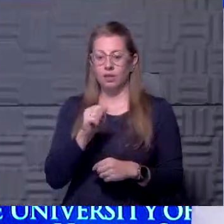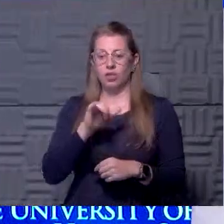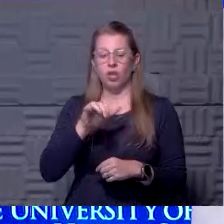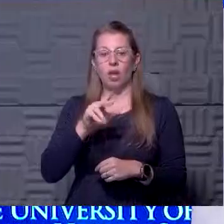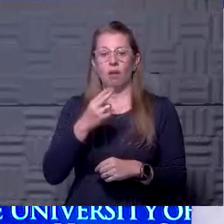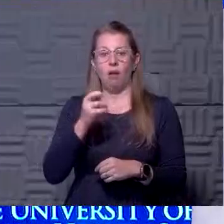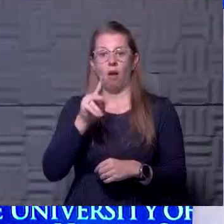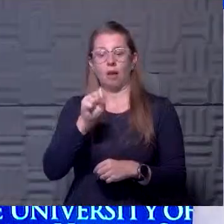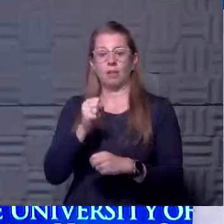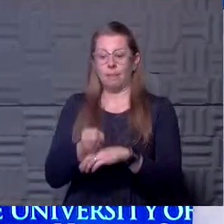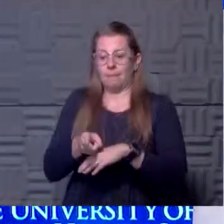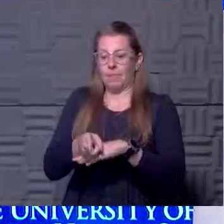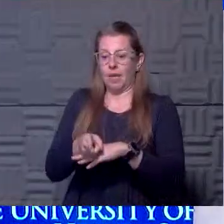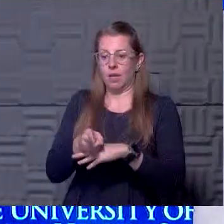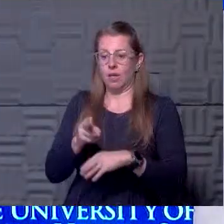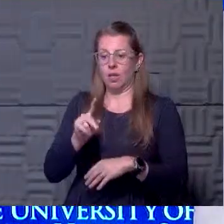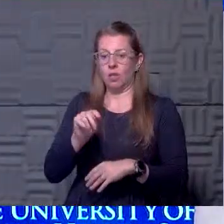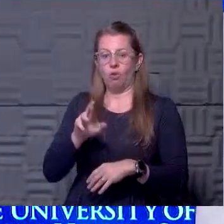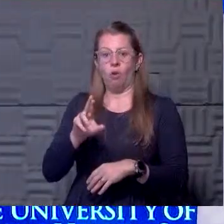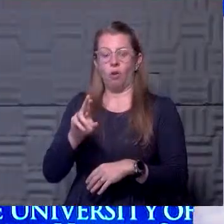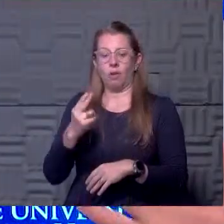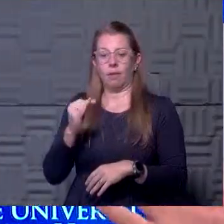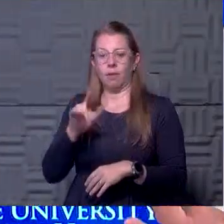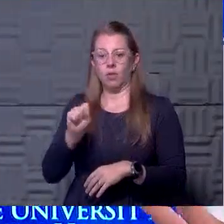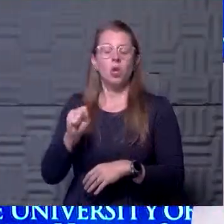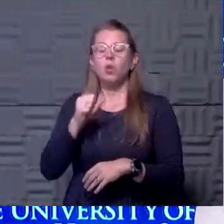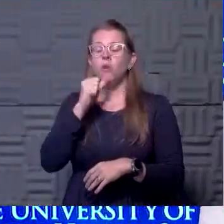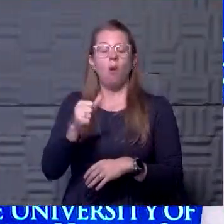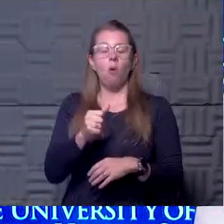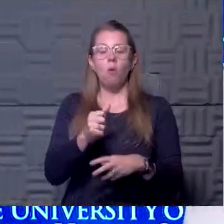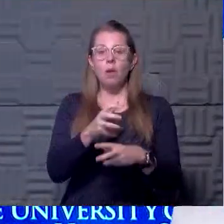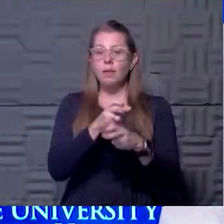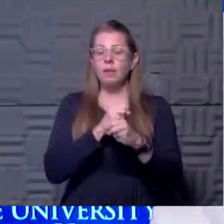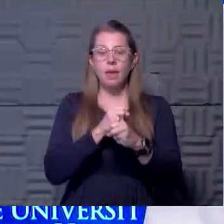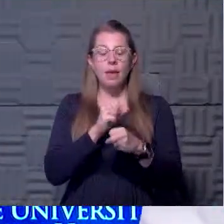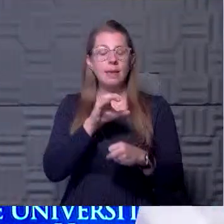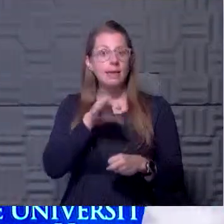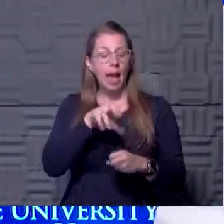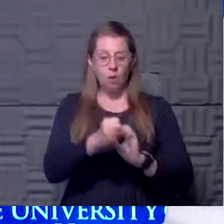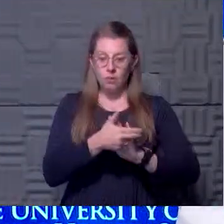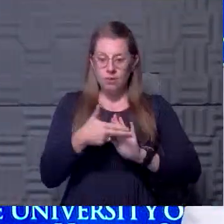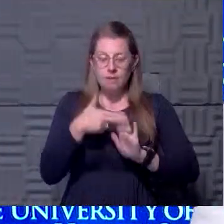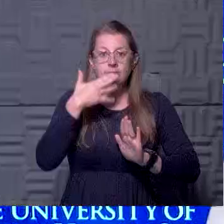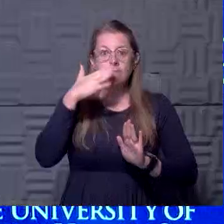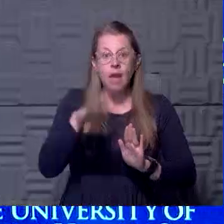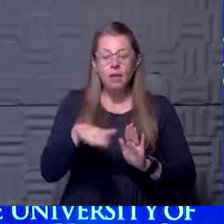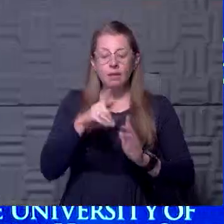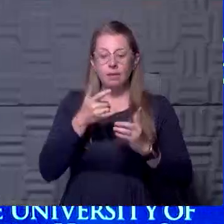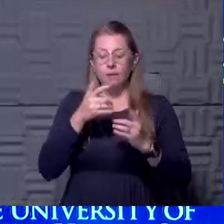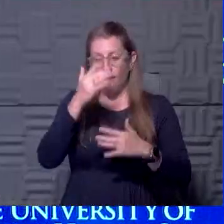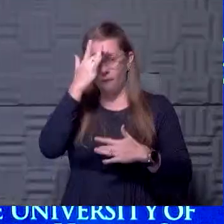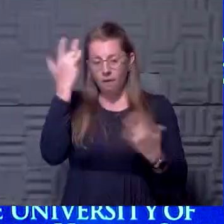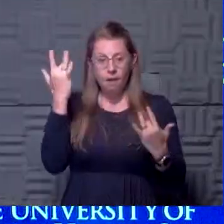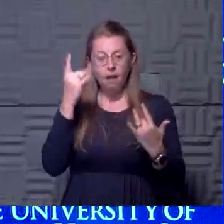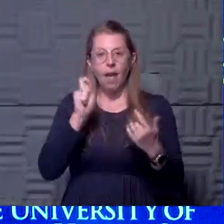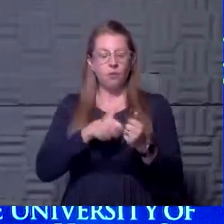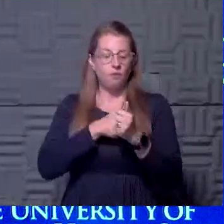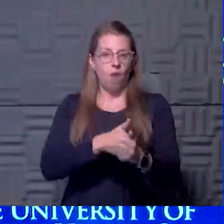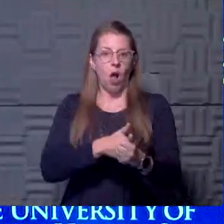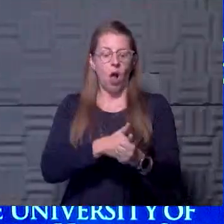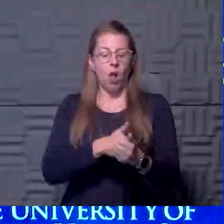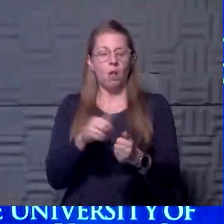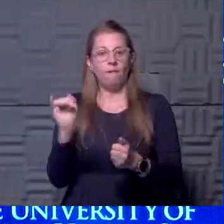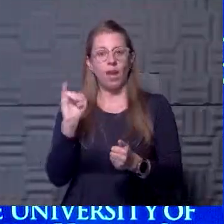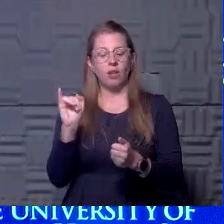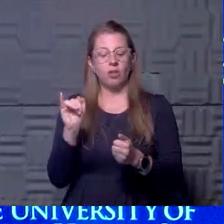Heels. Do not get cows so bad you forget that you still have to follow the critical rules of